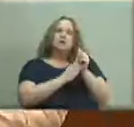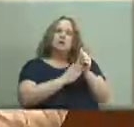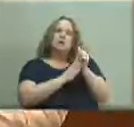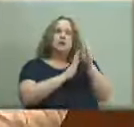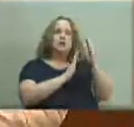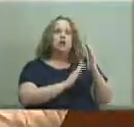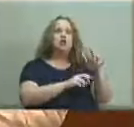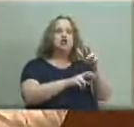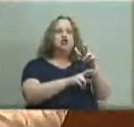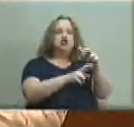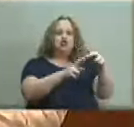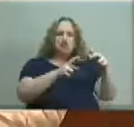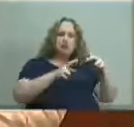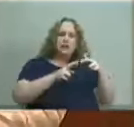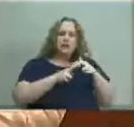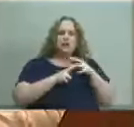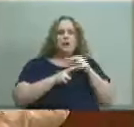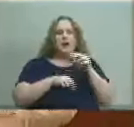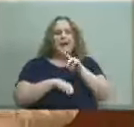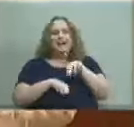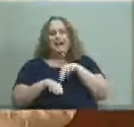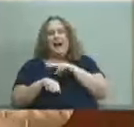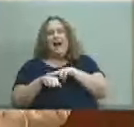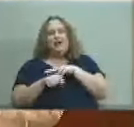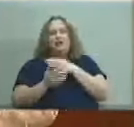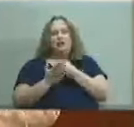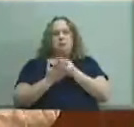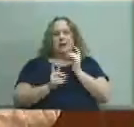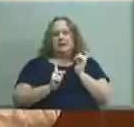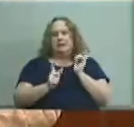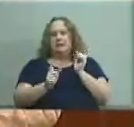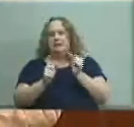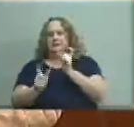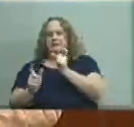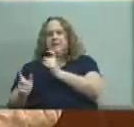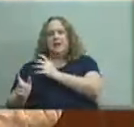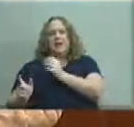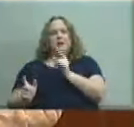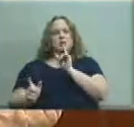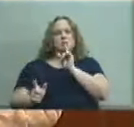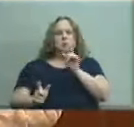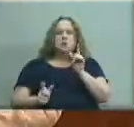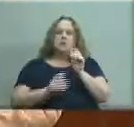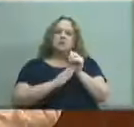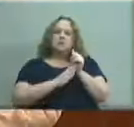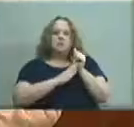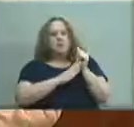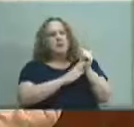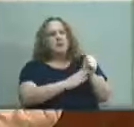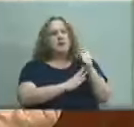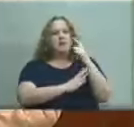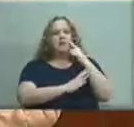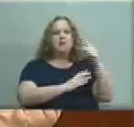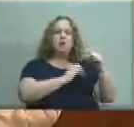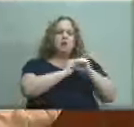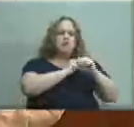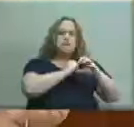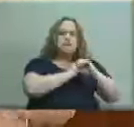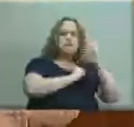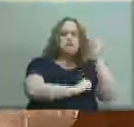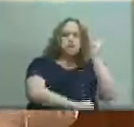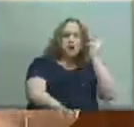regional and national philanthropists and pioneers in radio broadcasting and modern agriculture